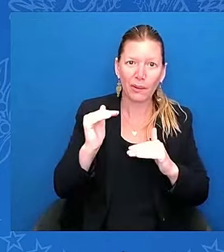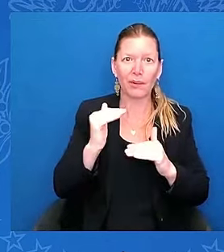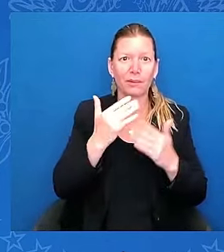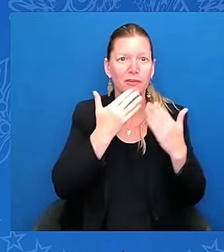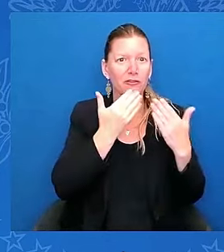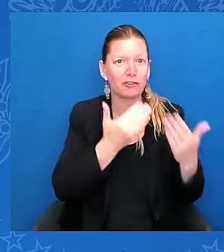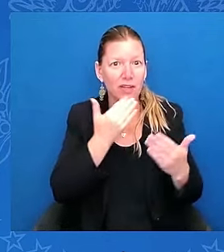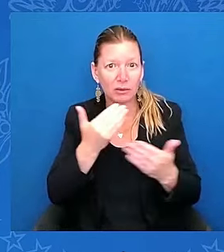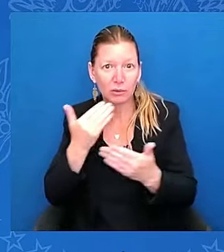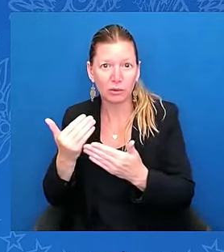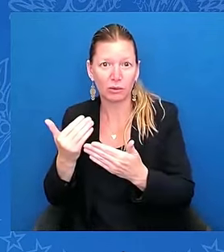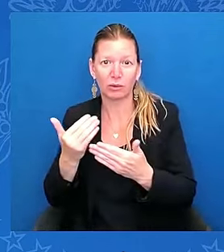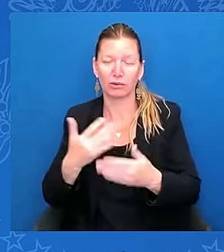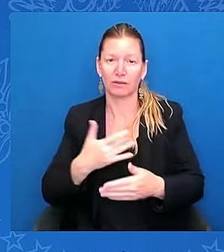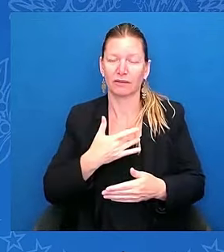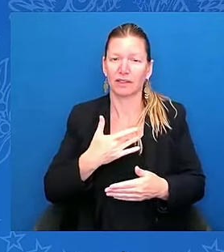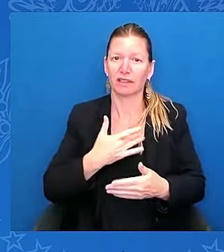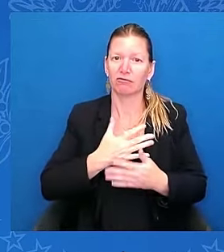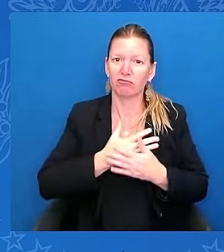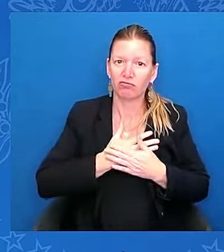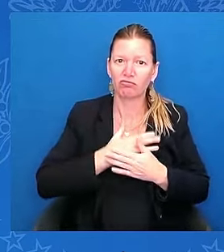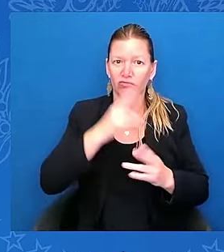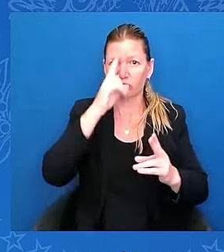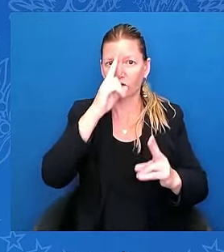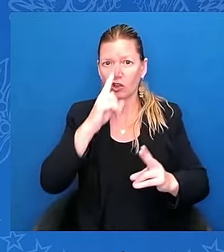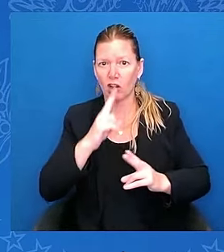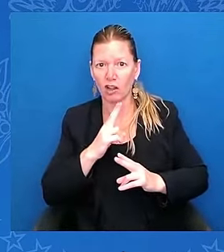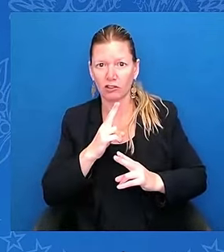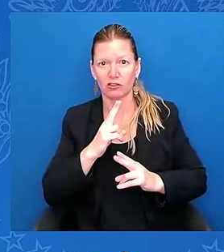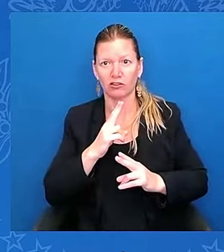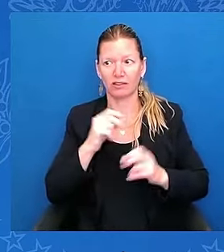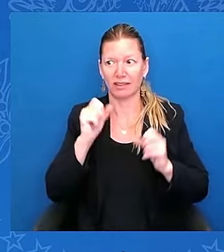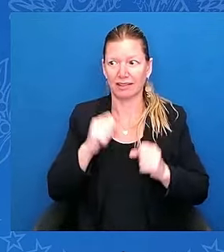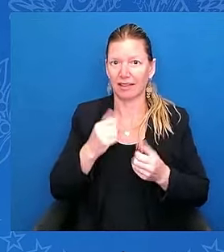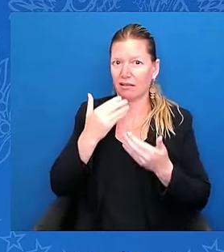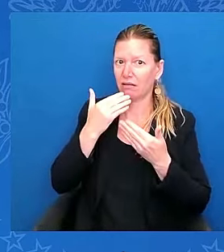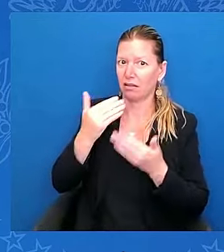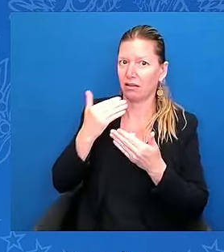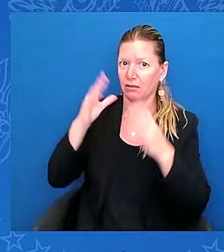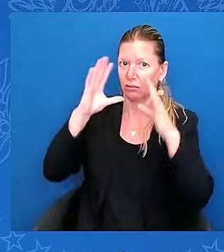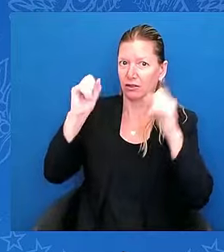Biden for delivering on his promise to protect American families like mine.